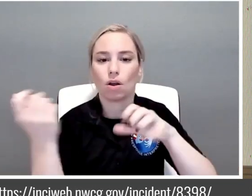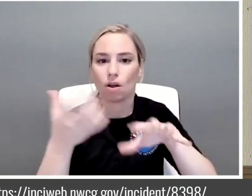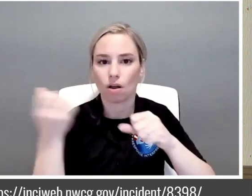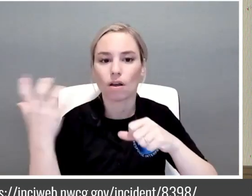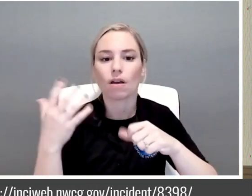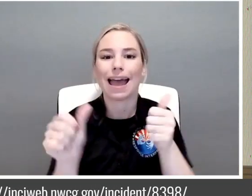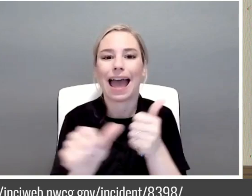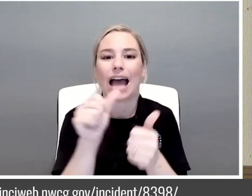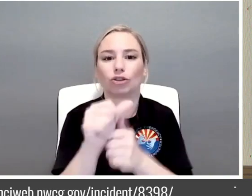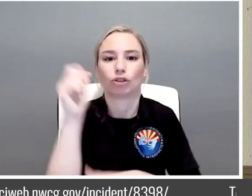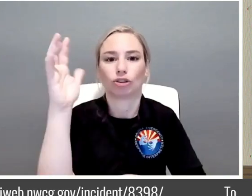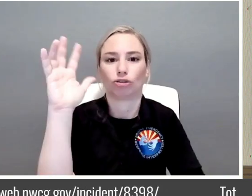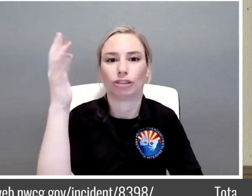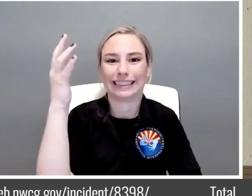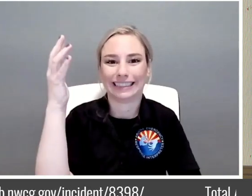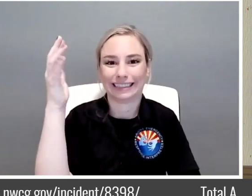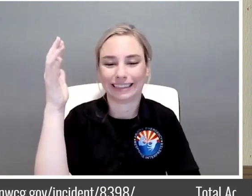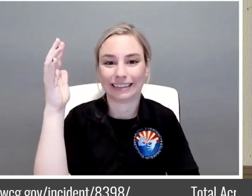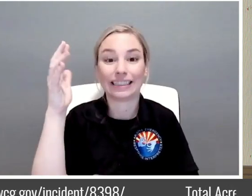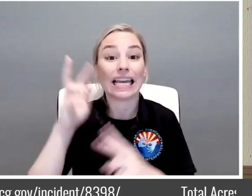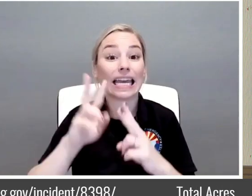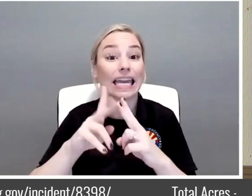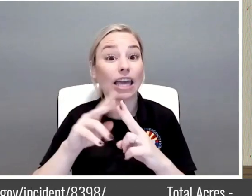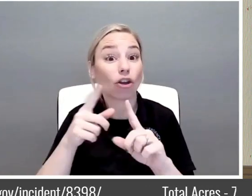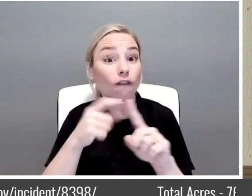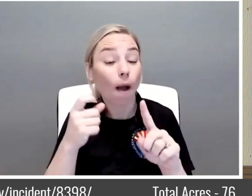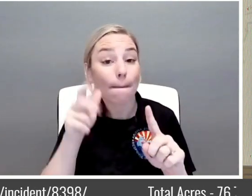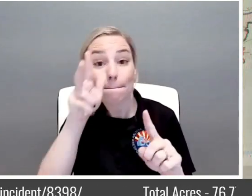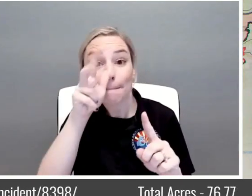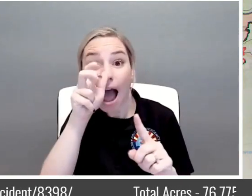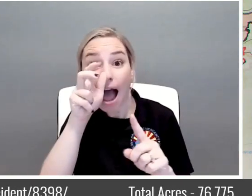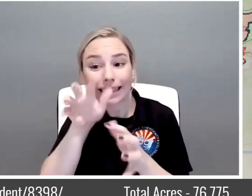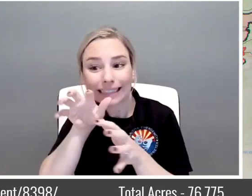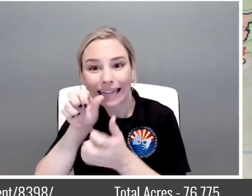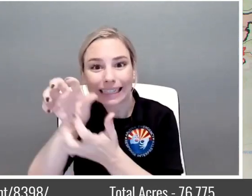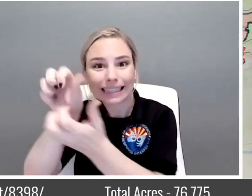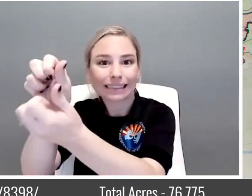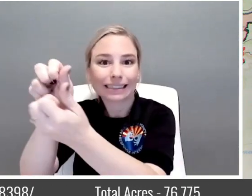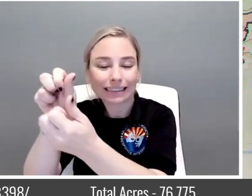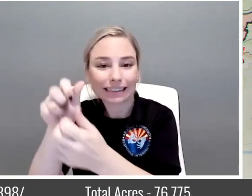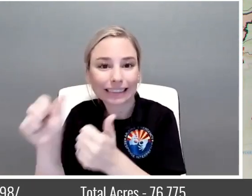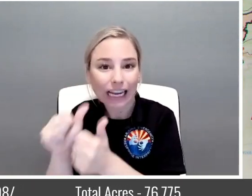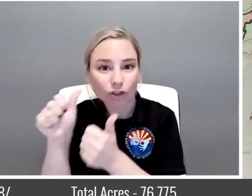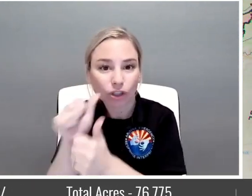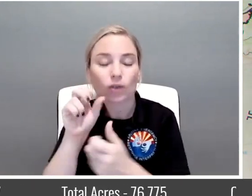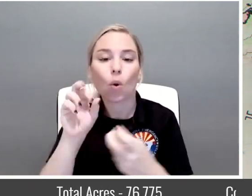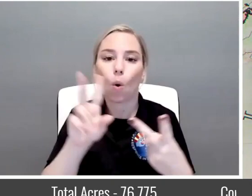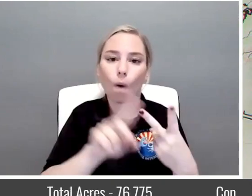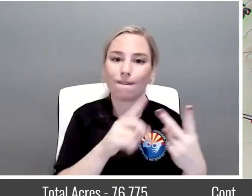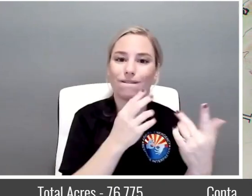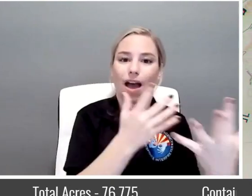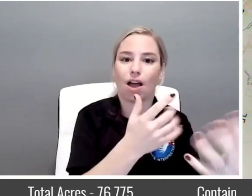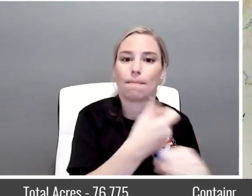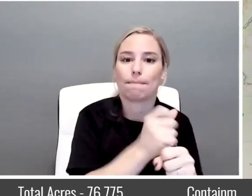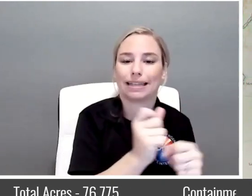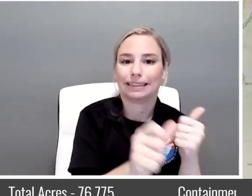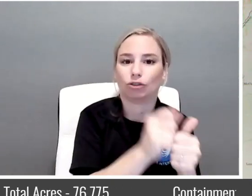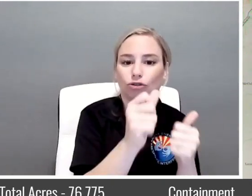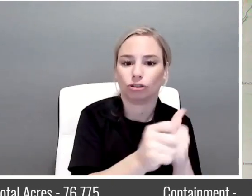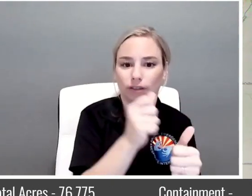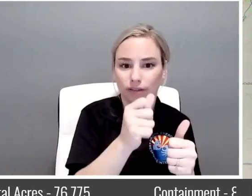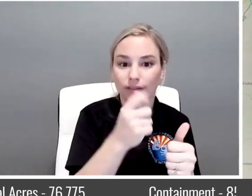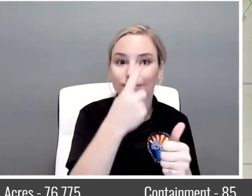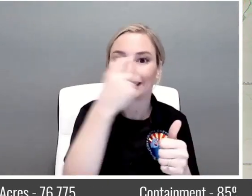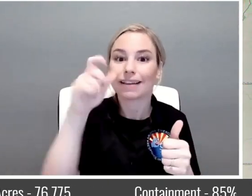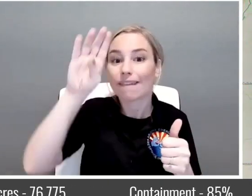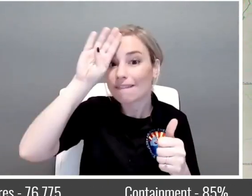trees that were damaged in the fire to get those off so they're safe for the public and for firefighters that may have to come